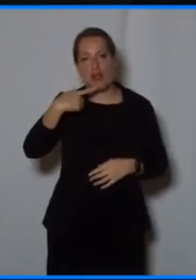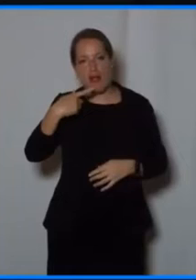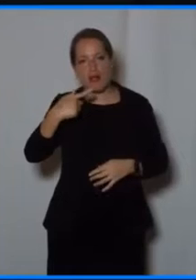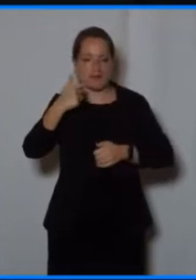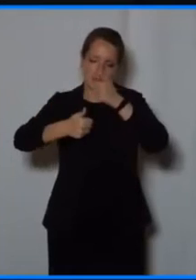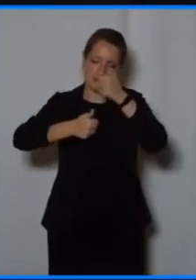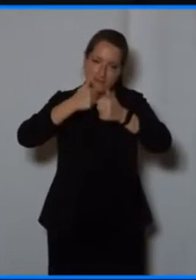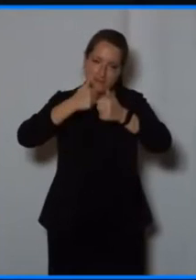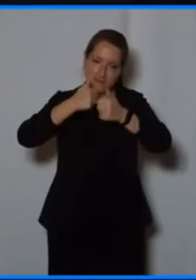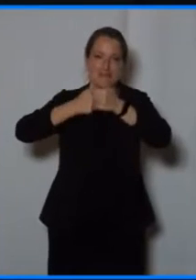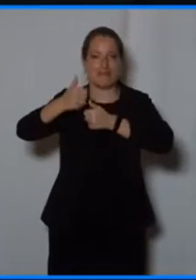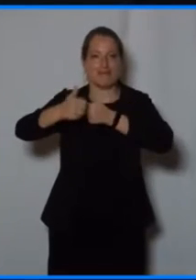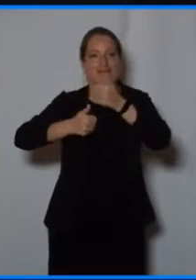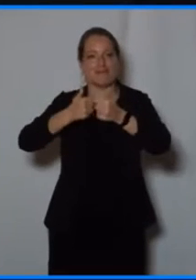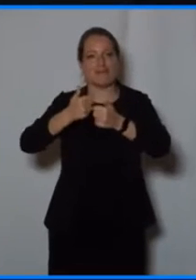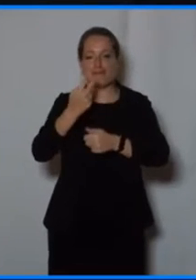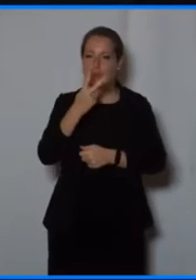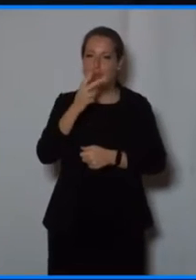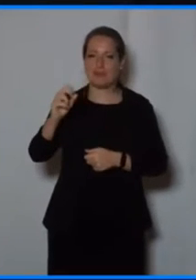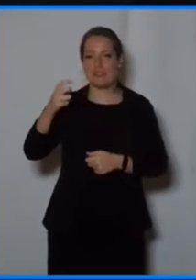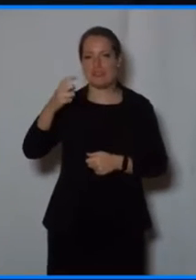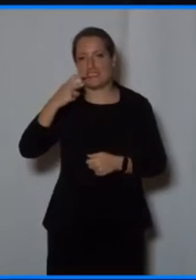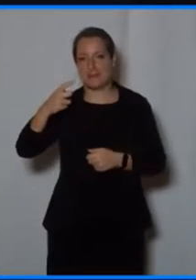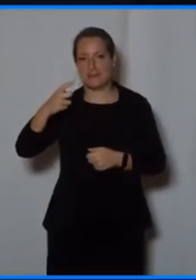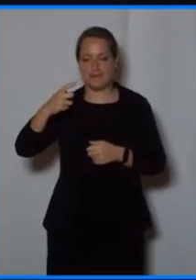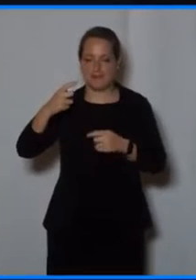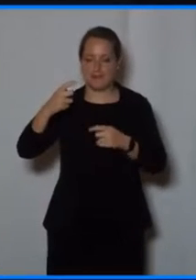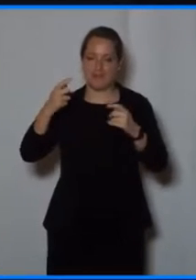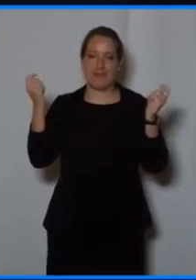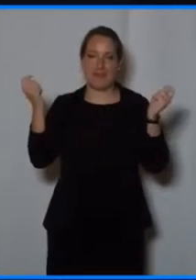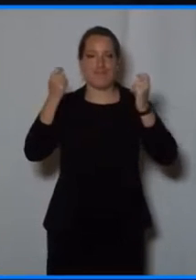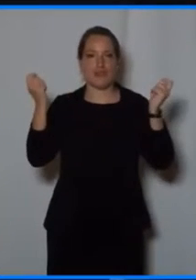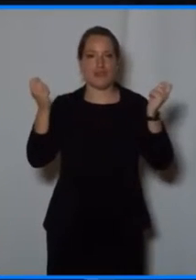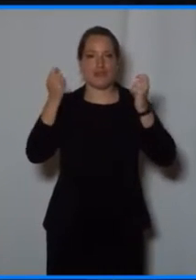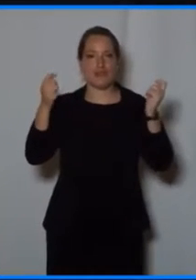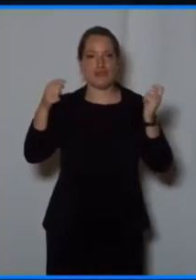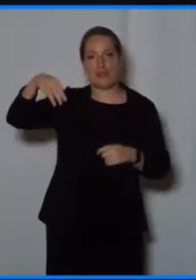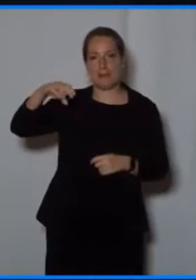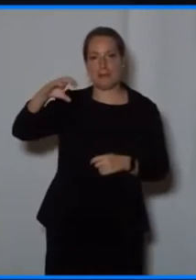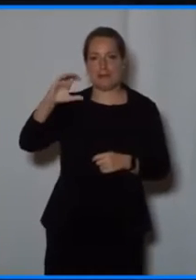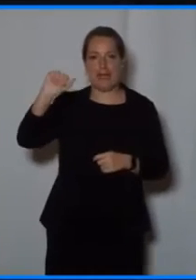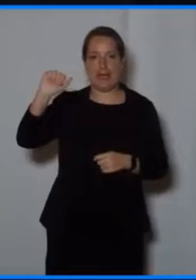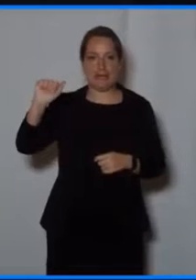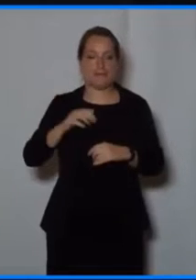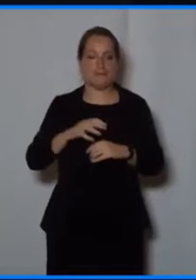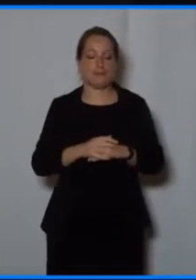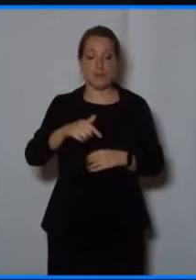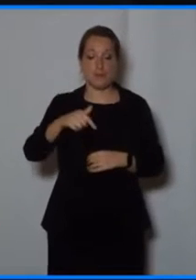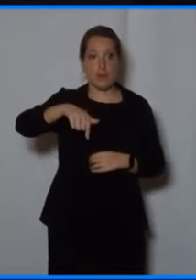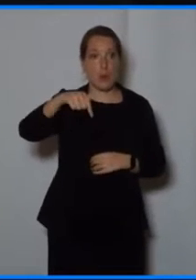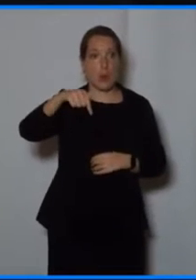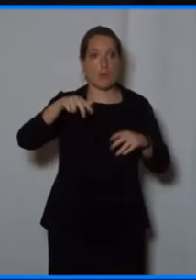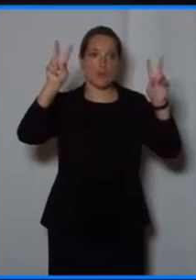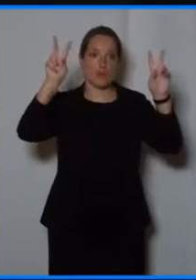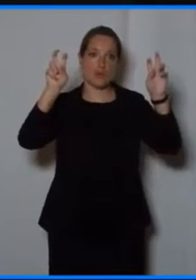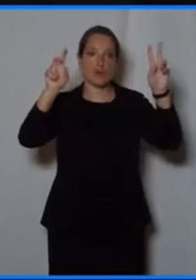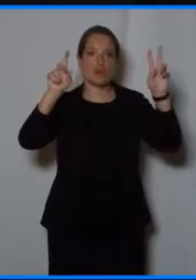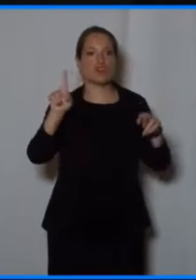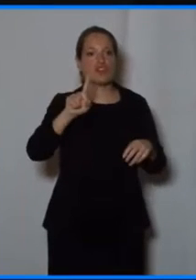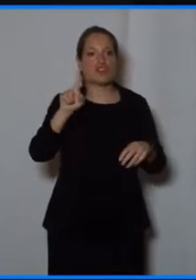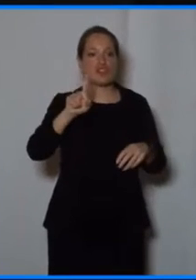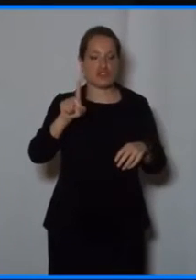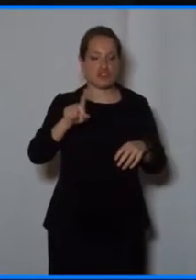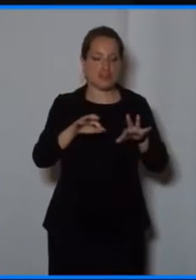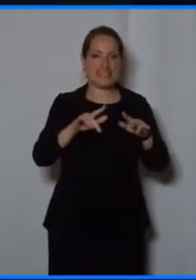all colleagues. Topic of my talk today is digital transformation. And I really have